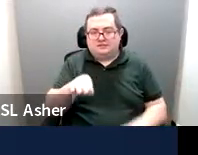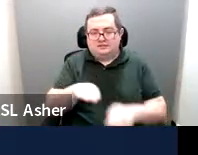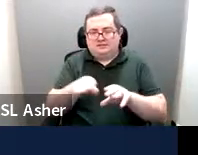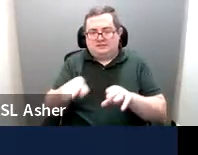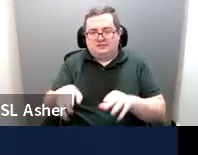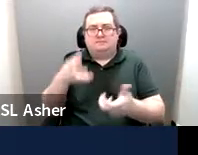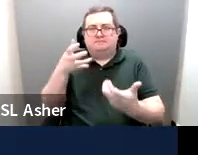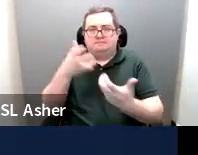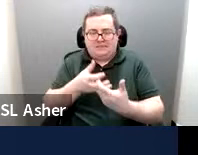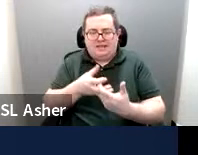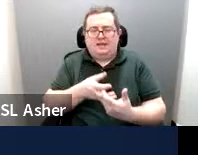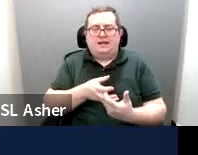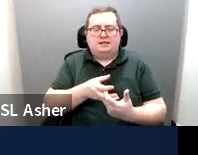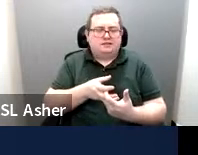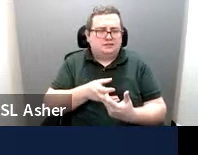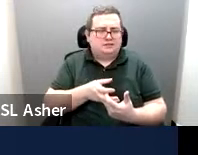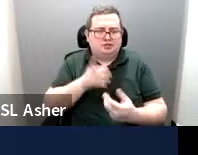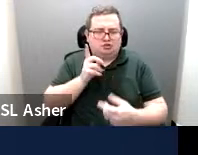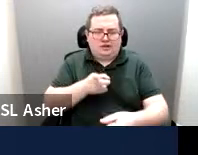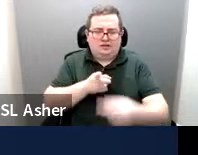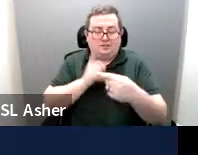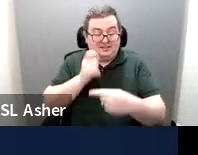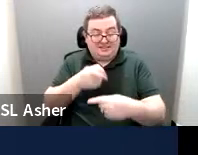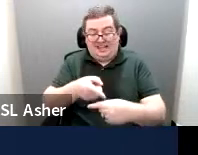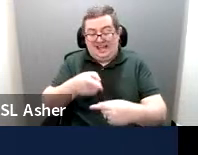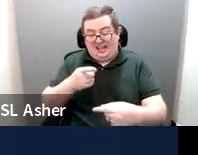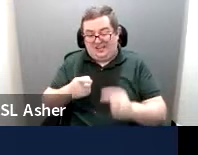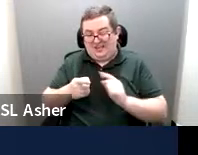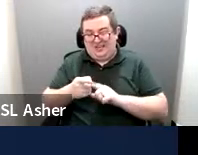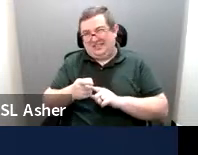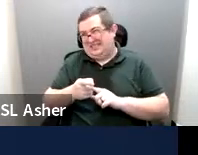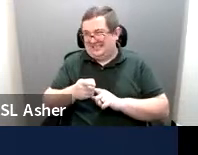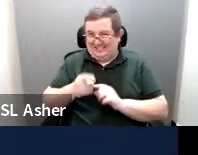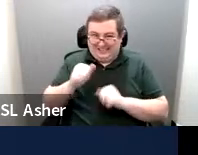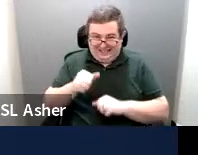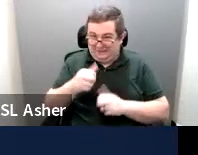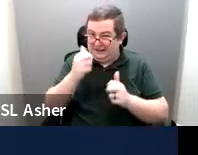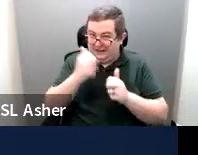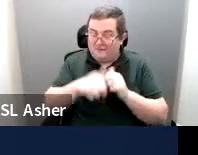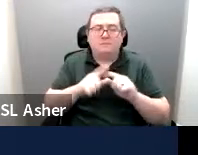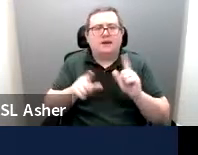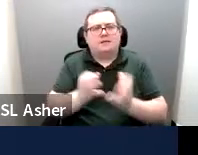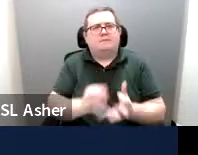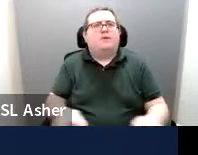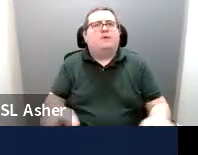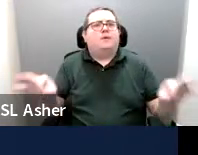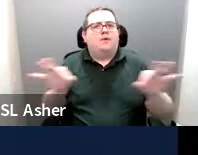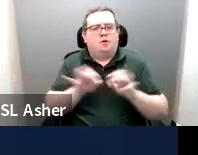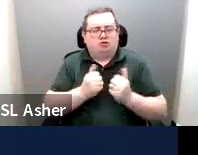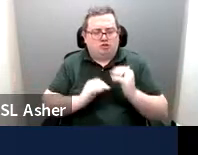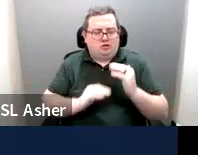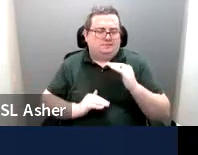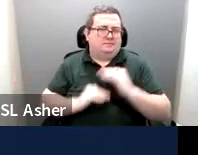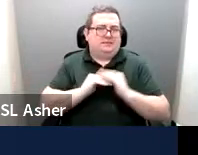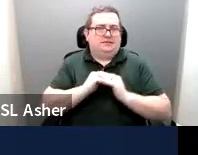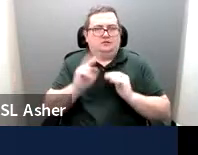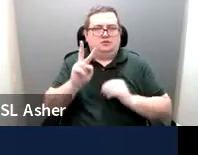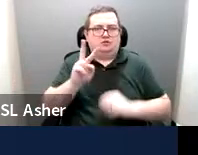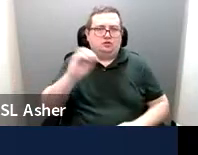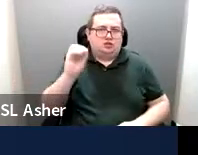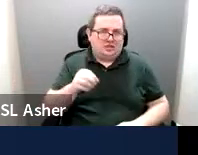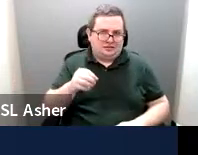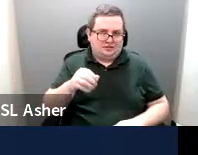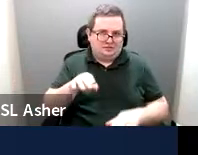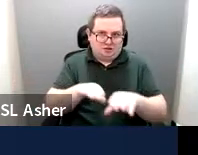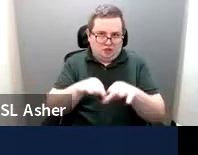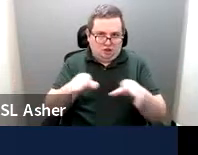directions. Um, cause diagonal parking is going to be difficult, but it would be important for you to try to meet that 2% slope. But